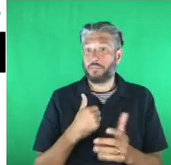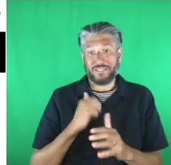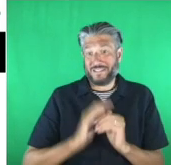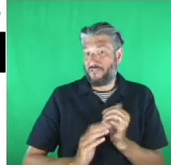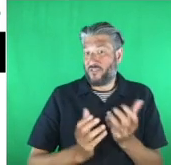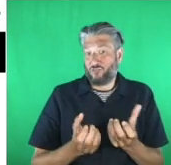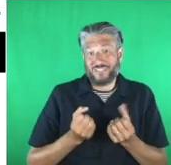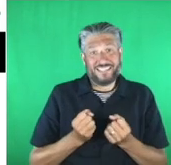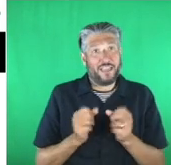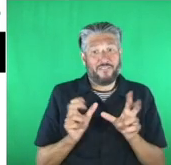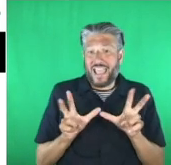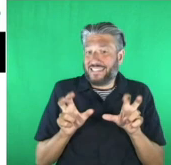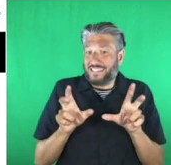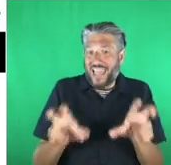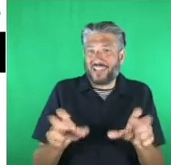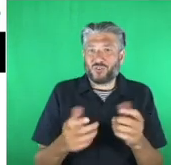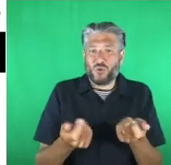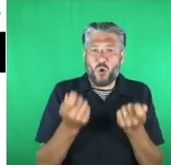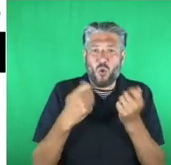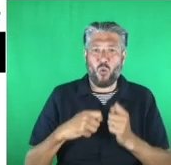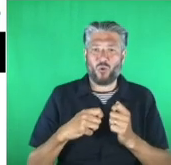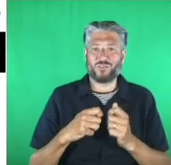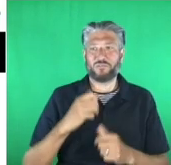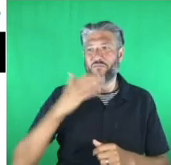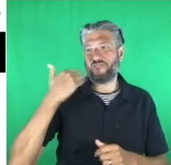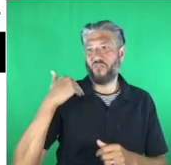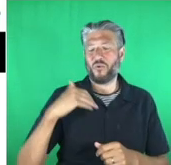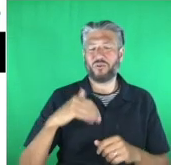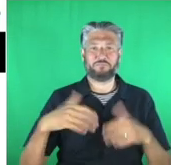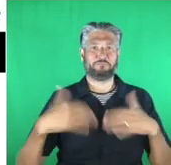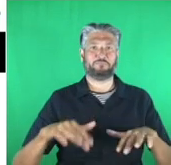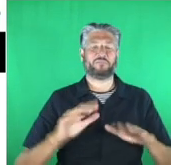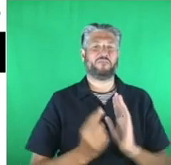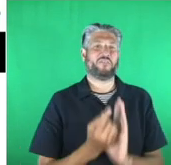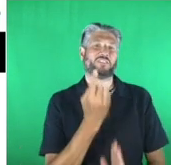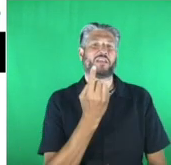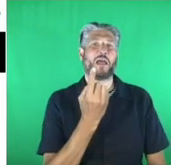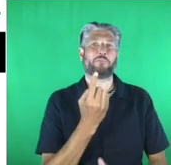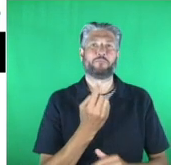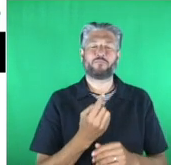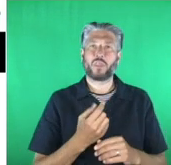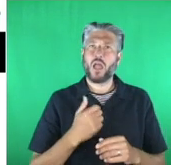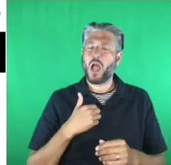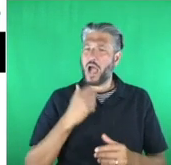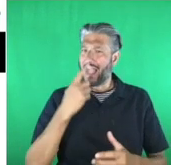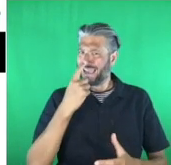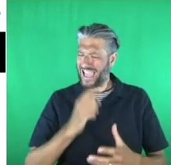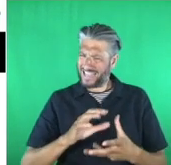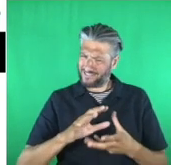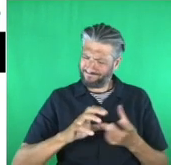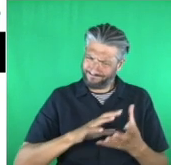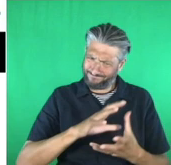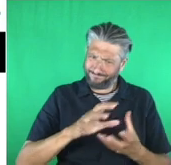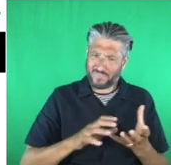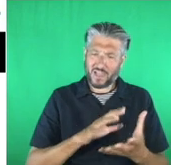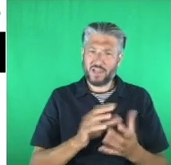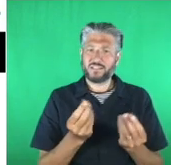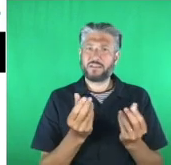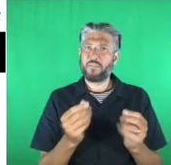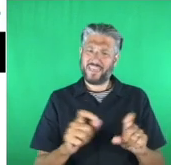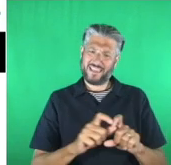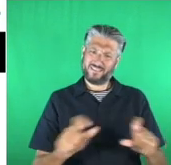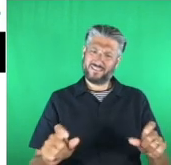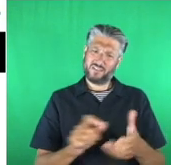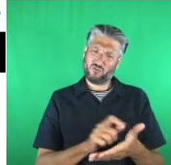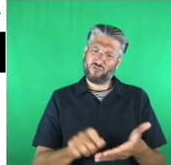So this is very unique. I can tell from the texture that there's something written on the bottom. Can you tell us what it